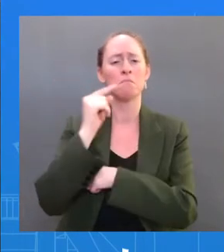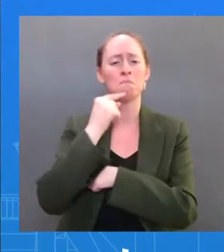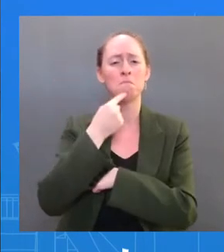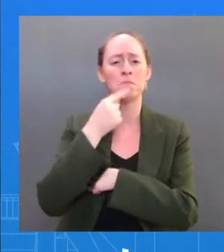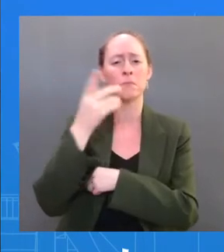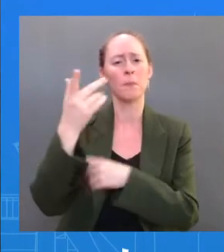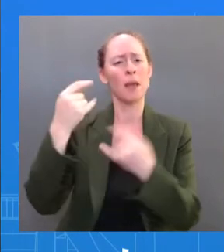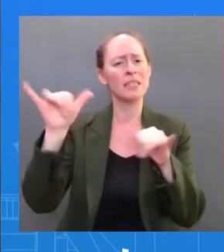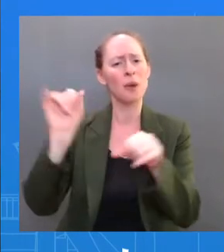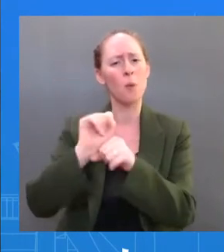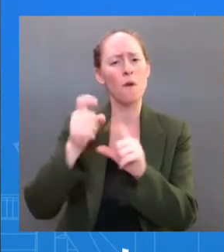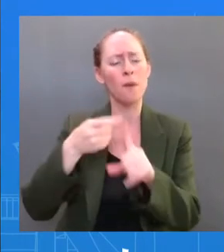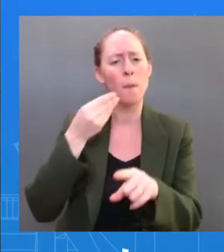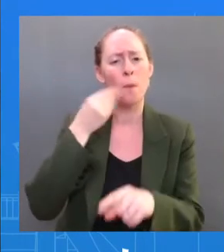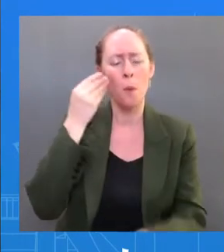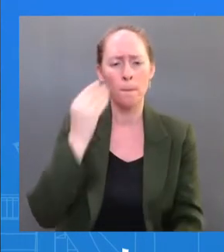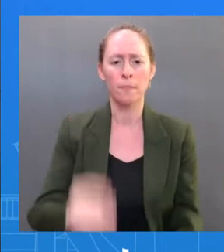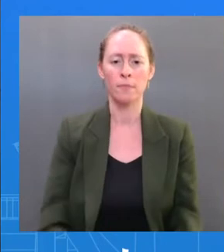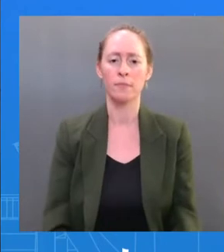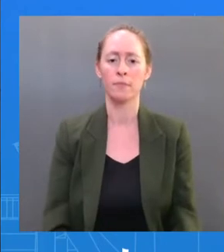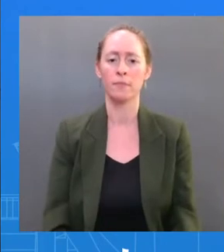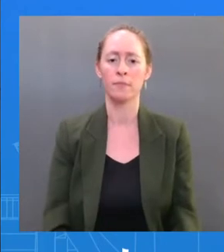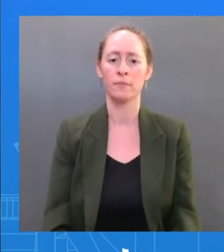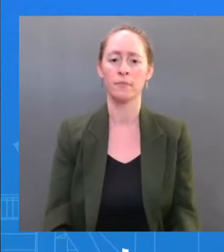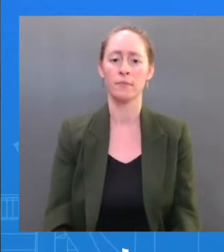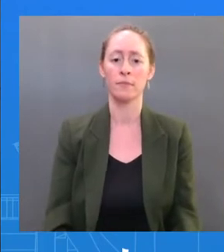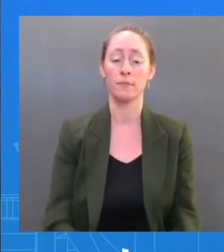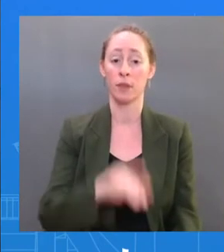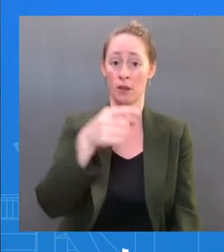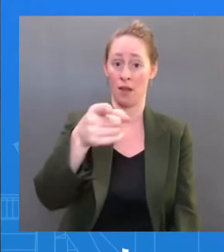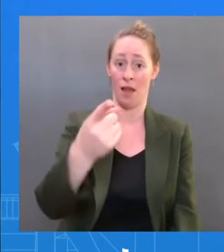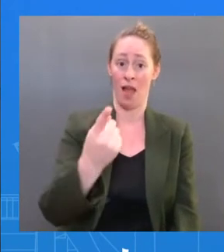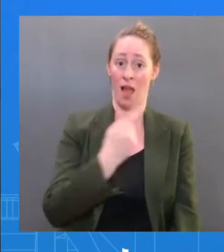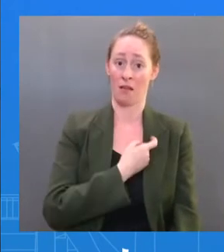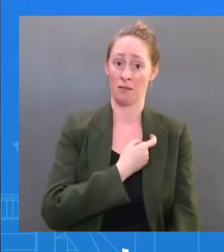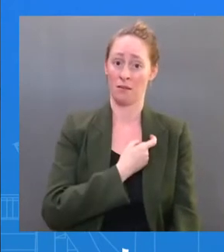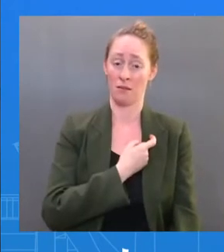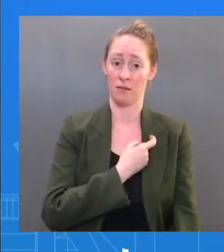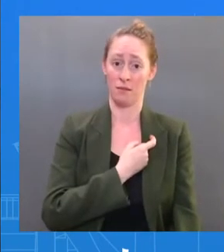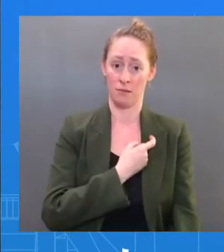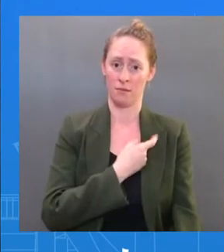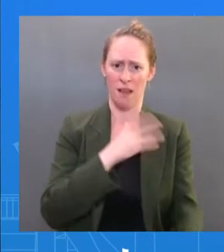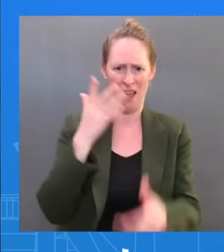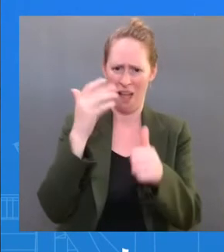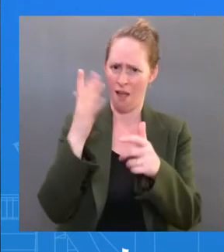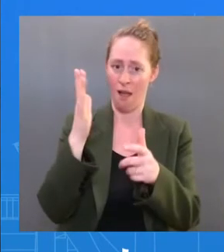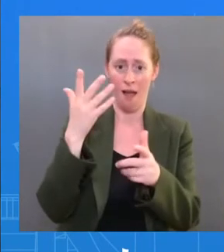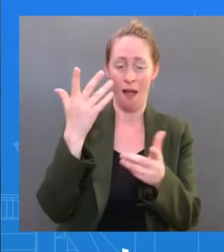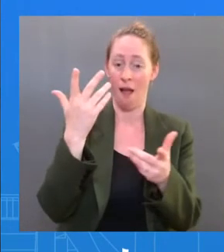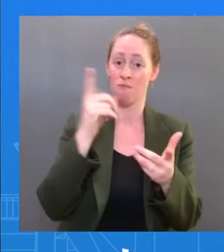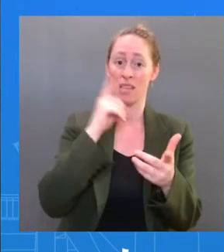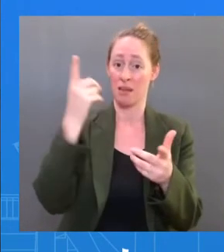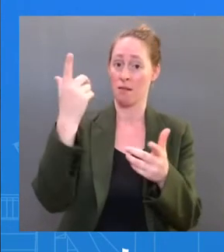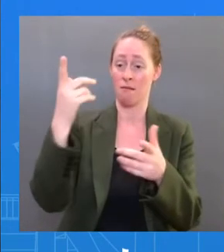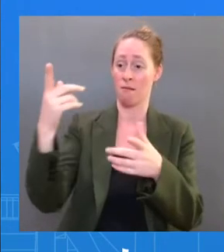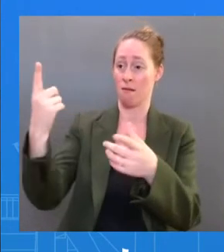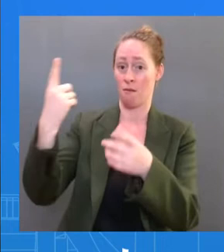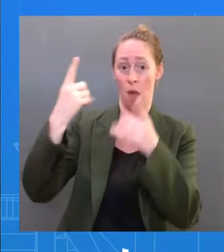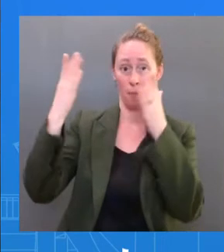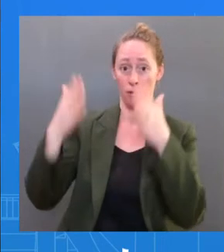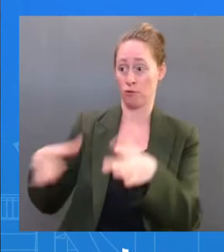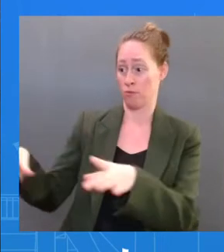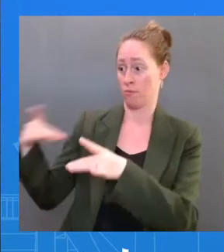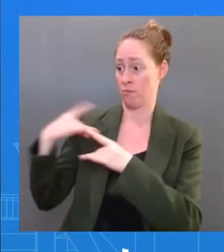every — every person reacts to COVID differently. So it is — it is a hypothetical, right? We have — we're going to keep an eye.